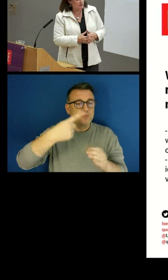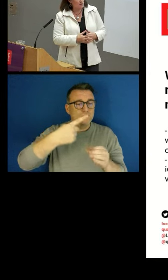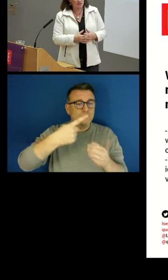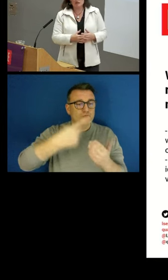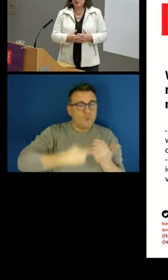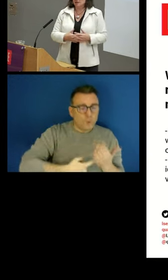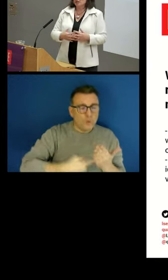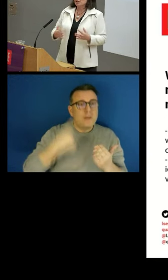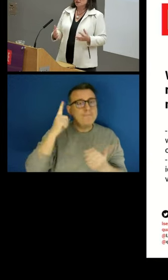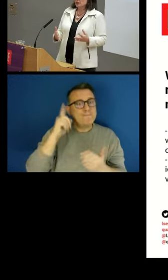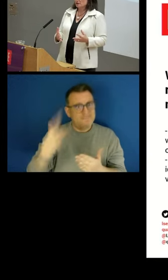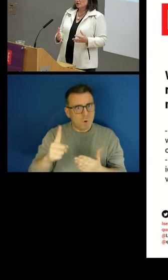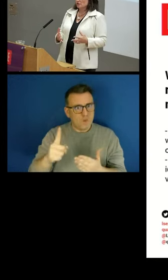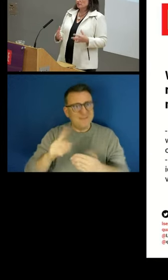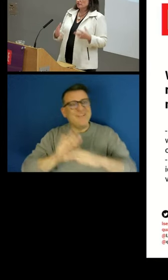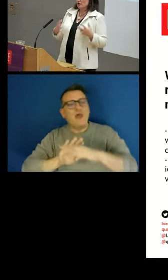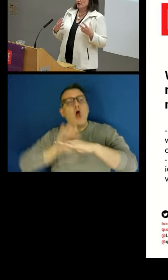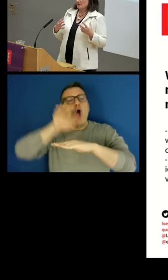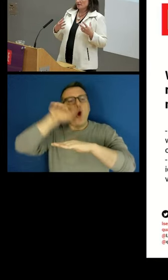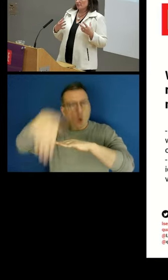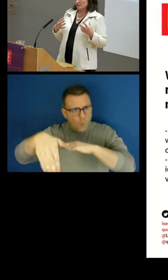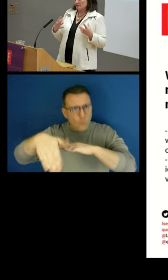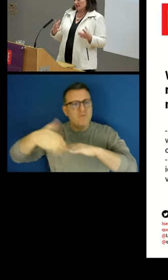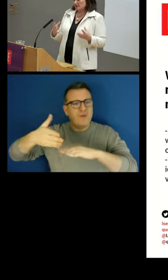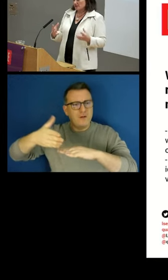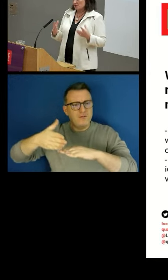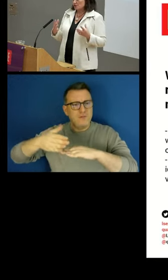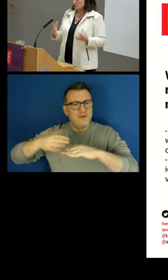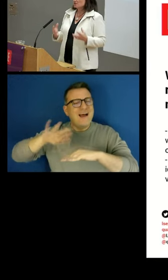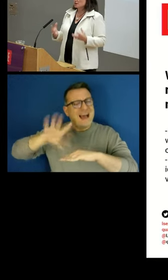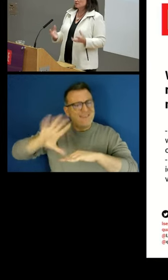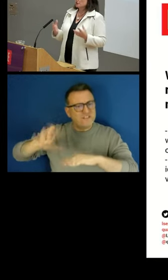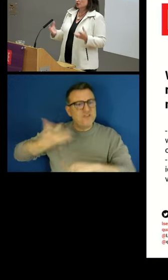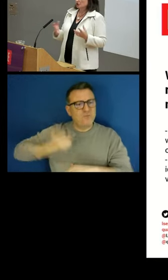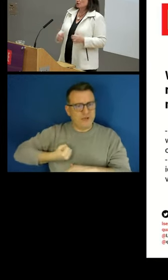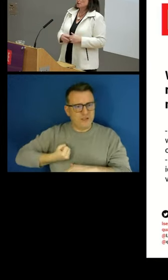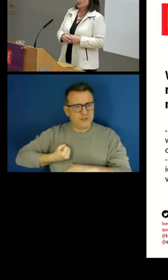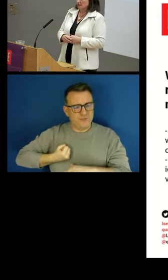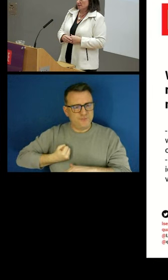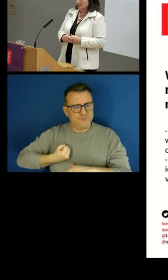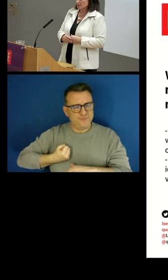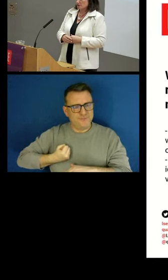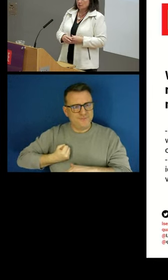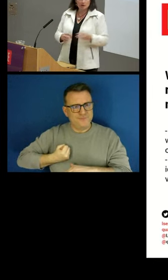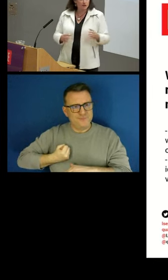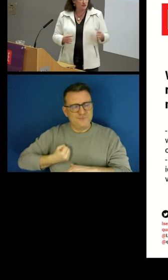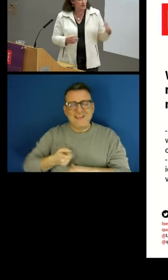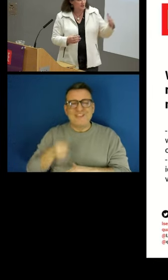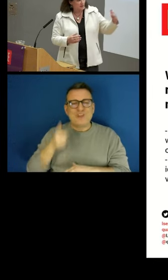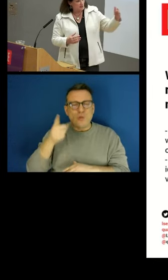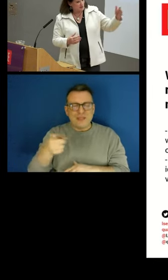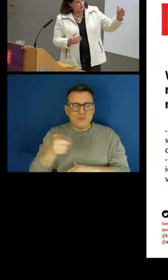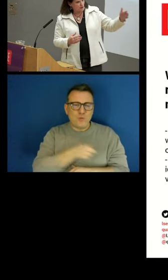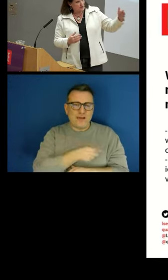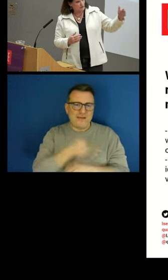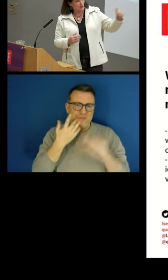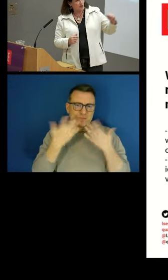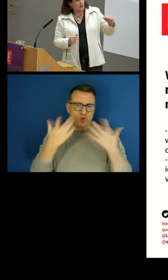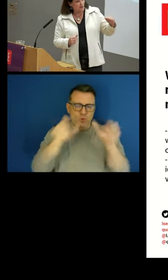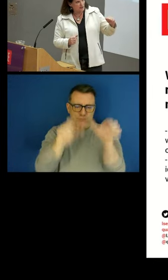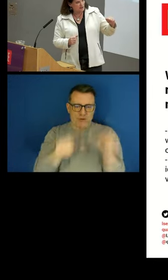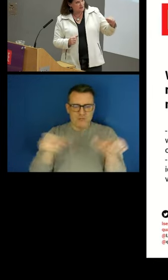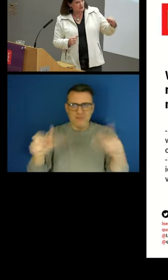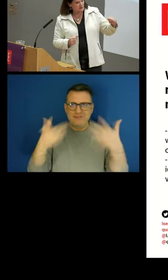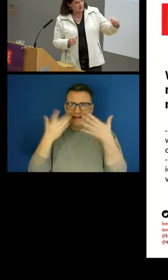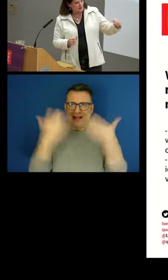this together to give you an idea of the fact that it's not enough just to look at income. So if we looked at workers